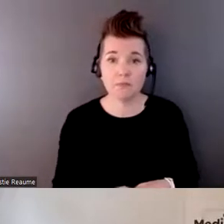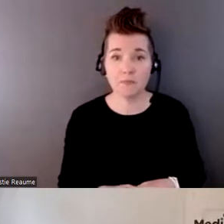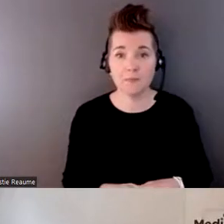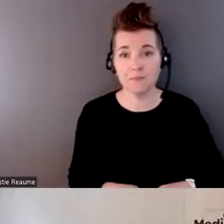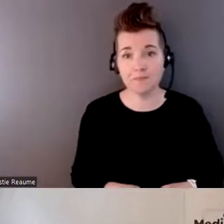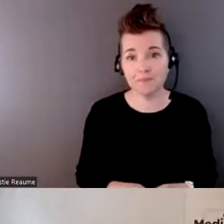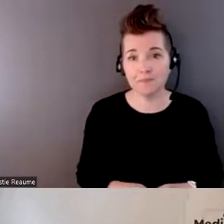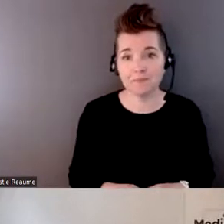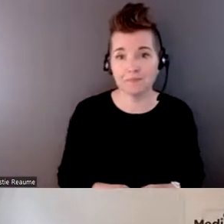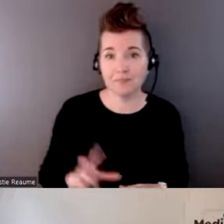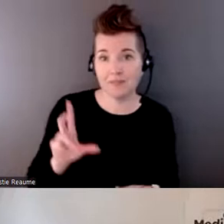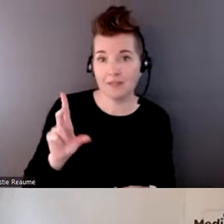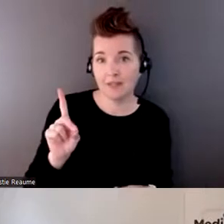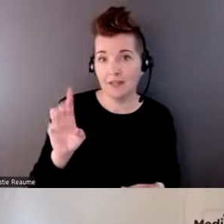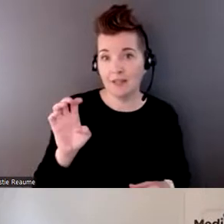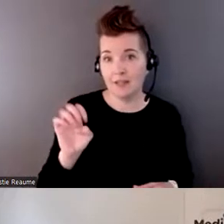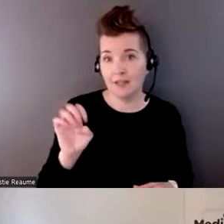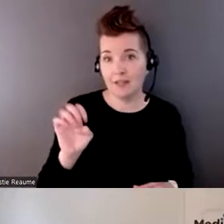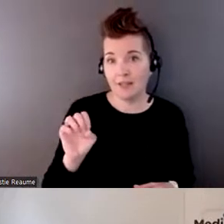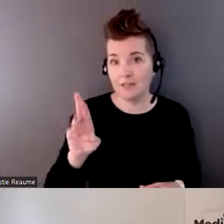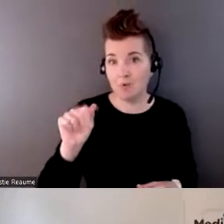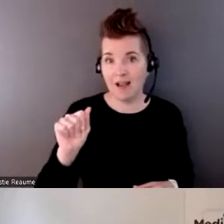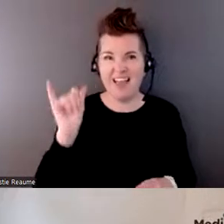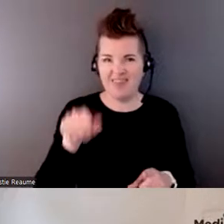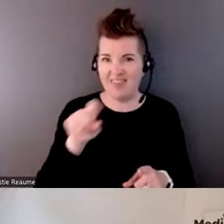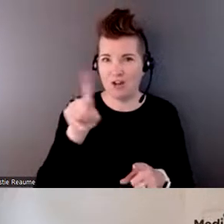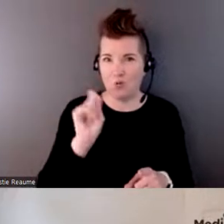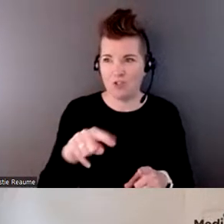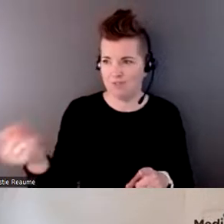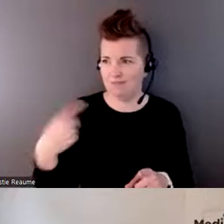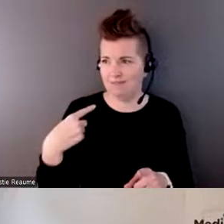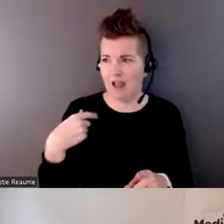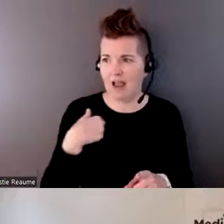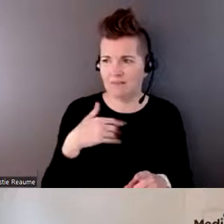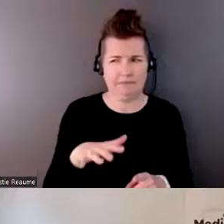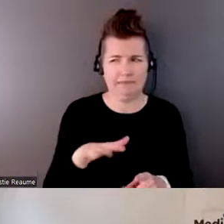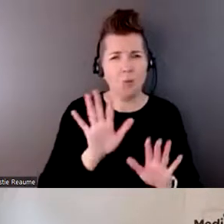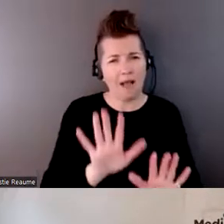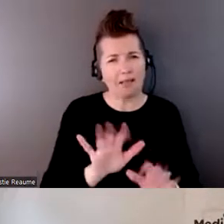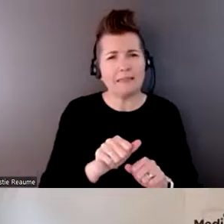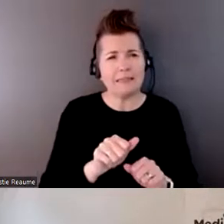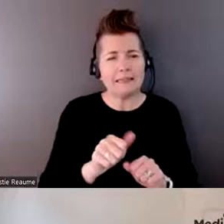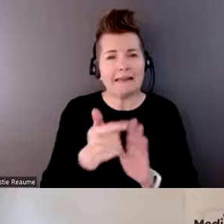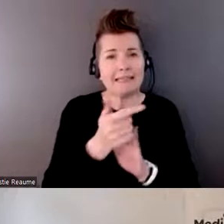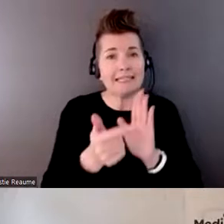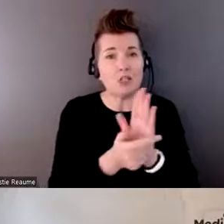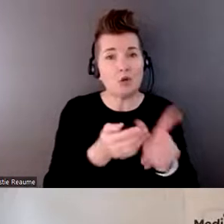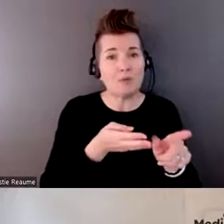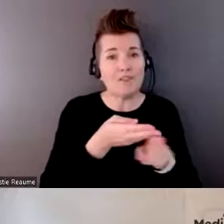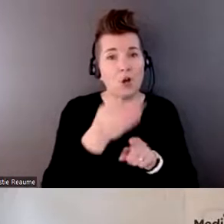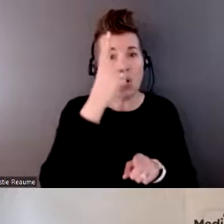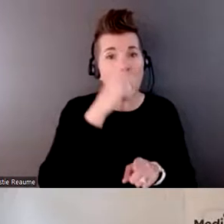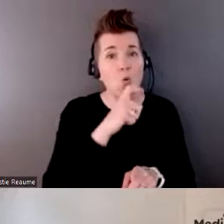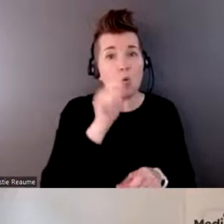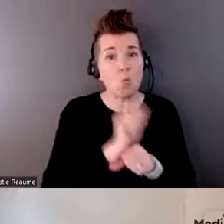I think for me, anyway, when I looked at that question, I thought, okay, there's legal professionals who may be working in the nonprofit sector, which